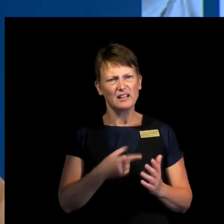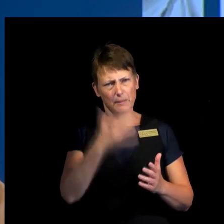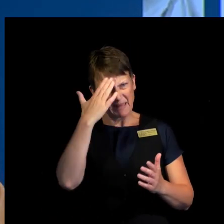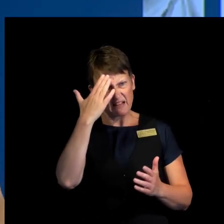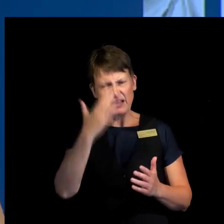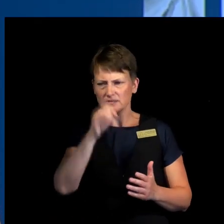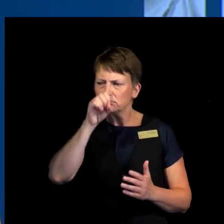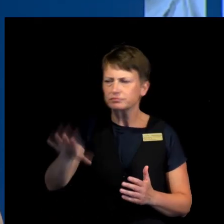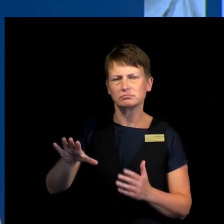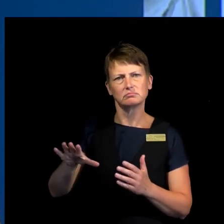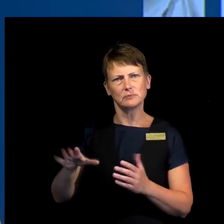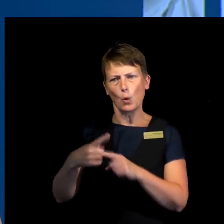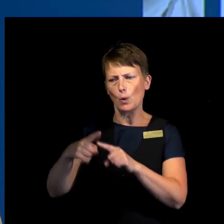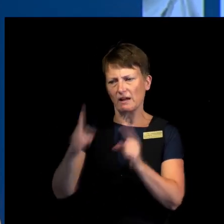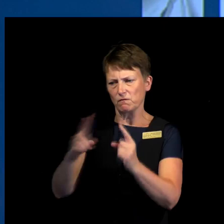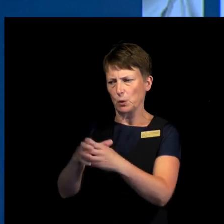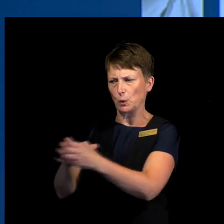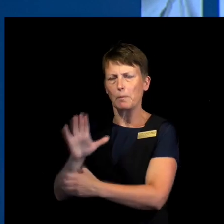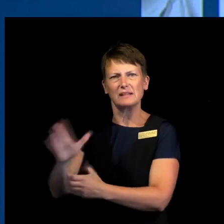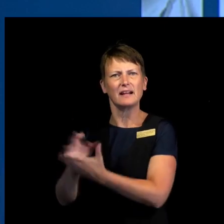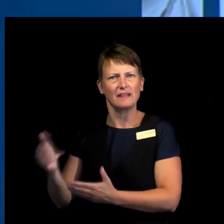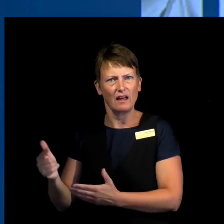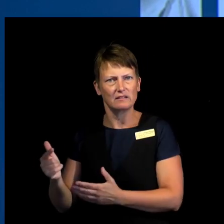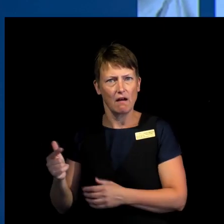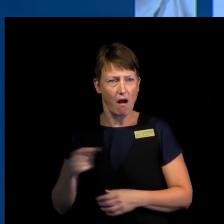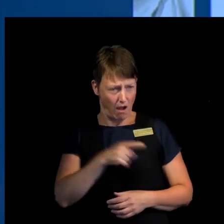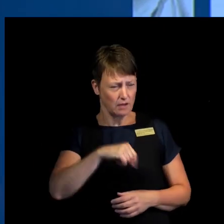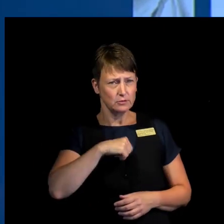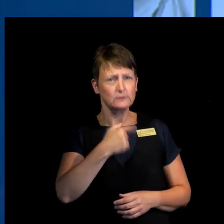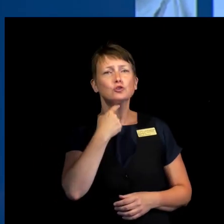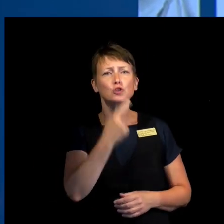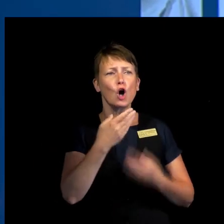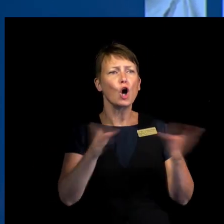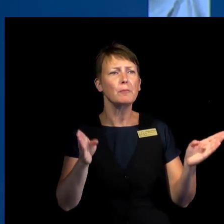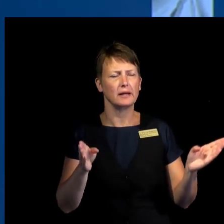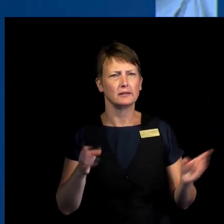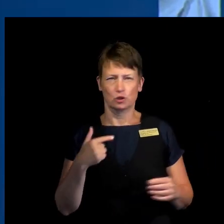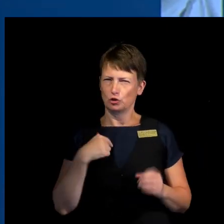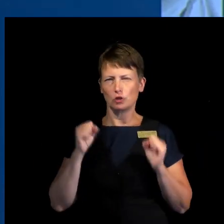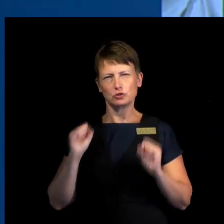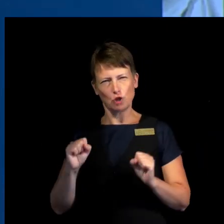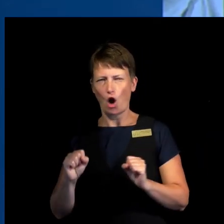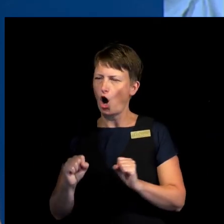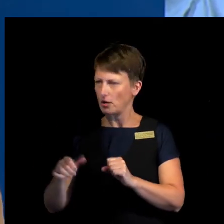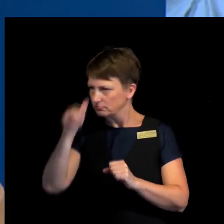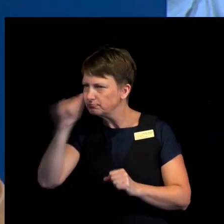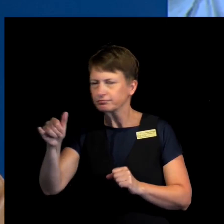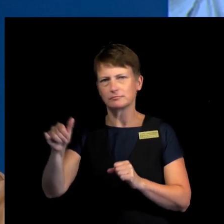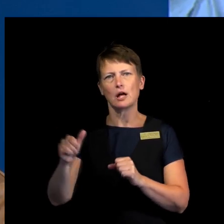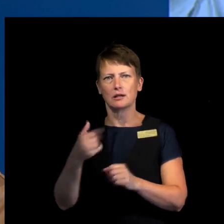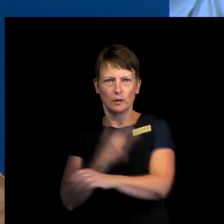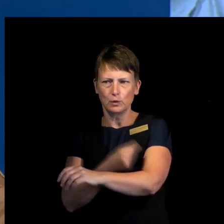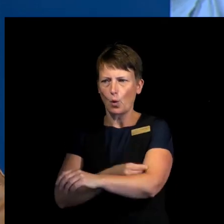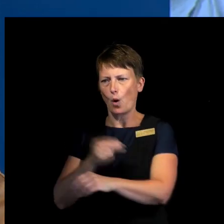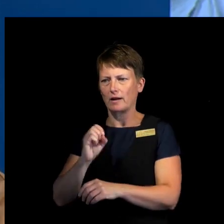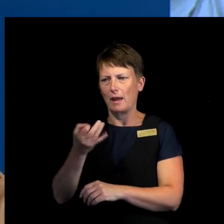saying I will be very violent in oppressing the drug epidemic of the country. It becomes elected on that